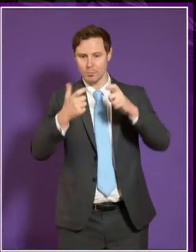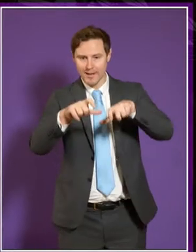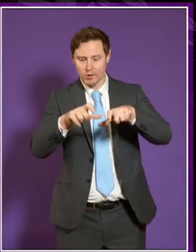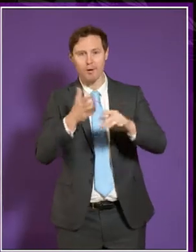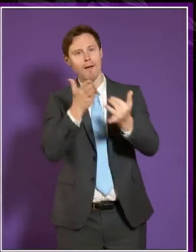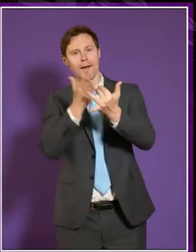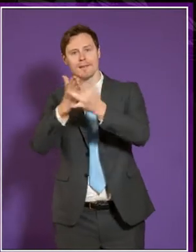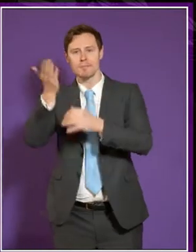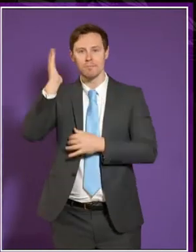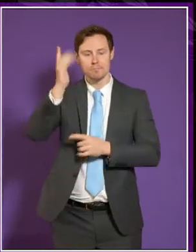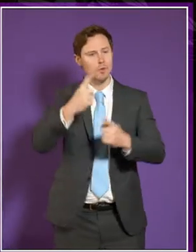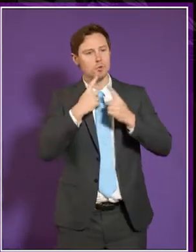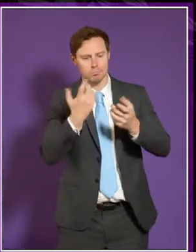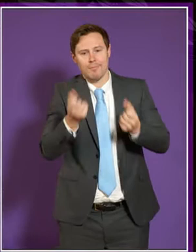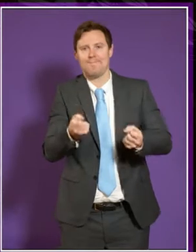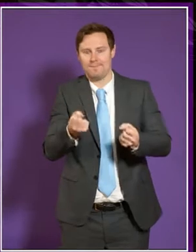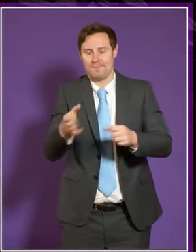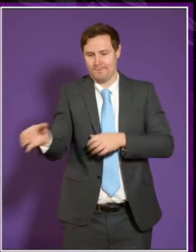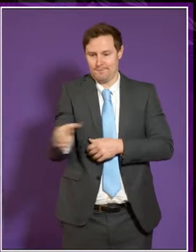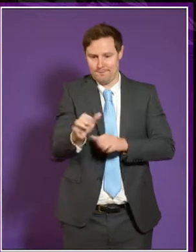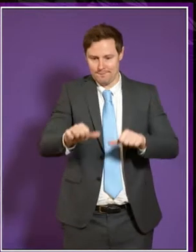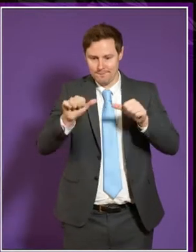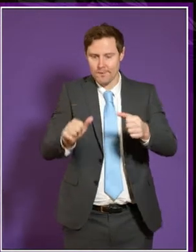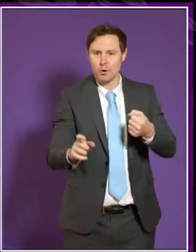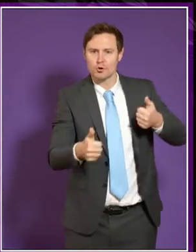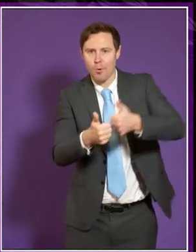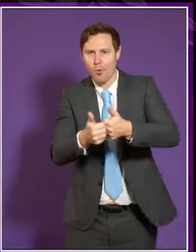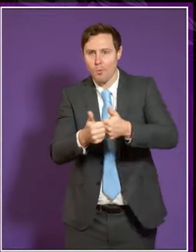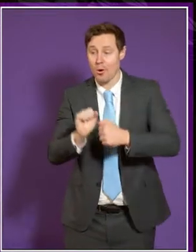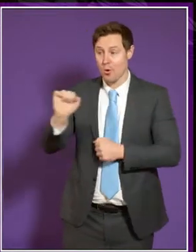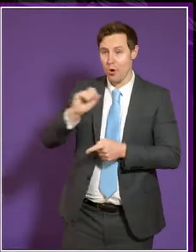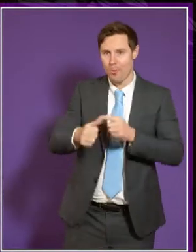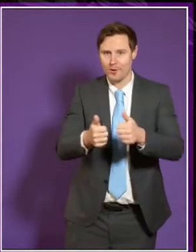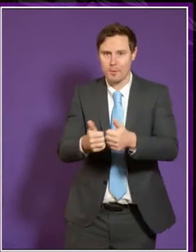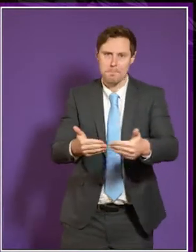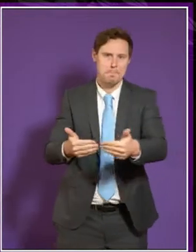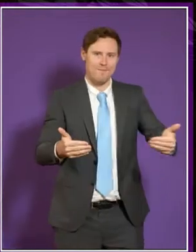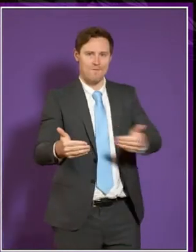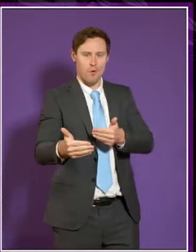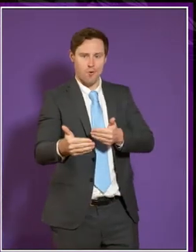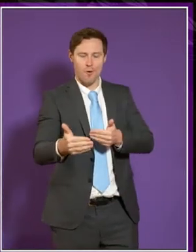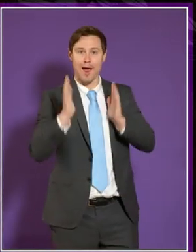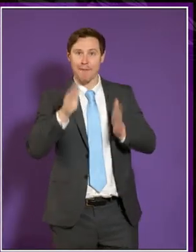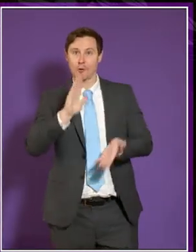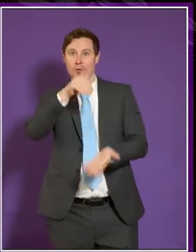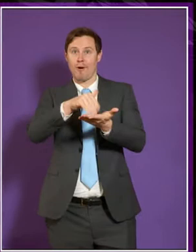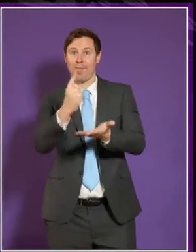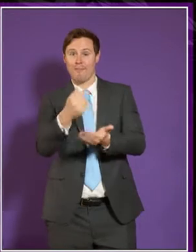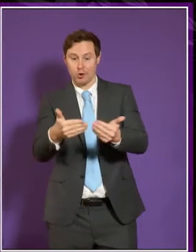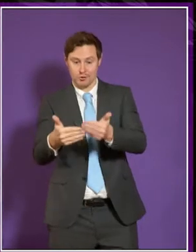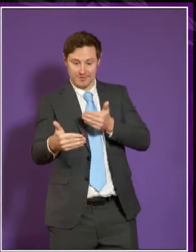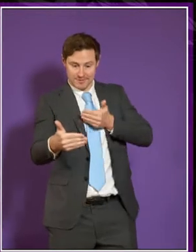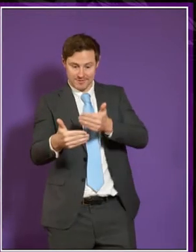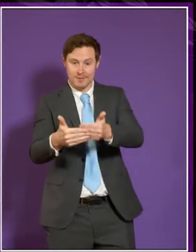lectures and tutorials and so on. But the point you make is a very important one. mean, they have to be there in the first place.